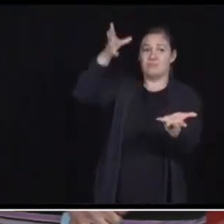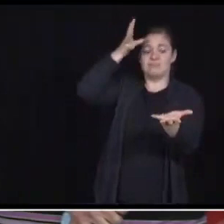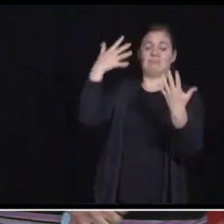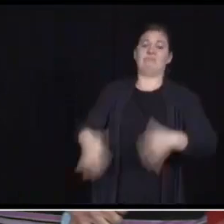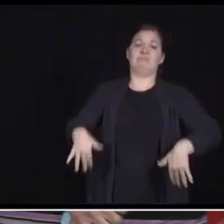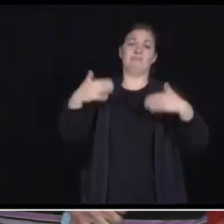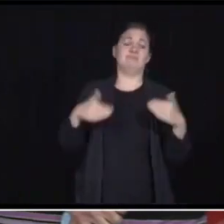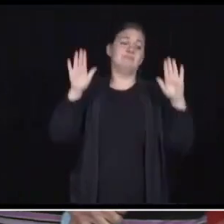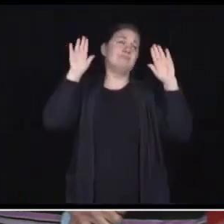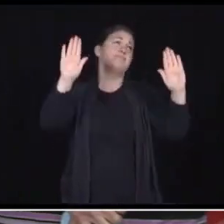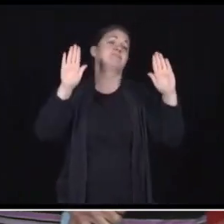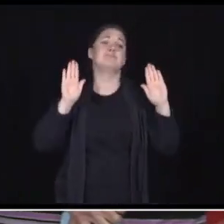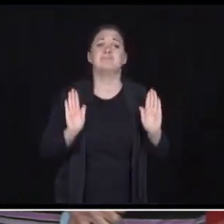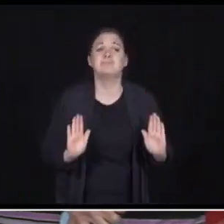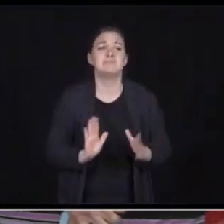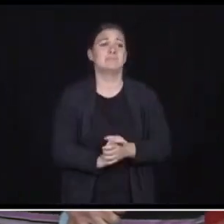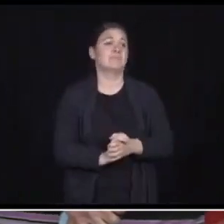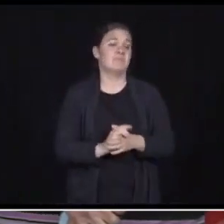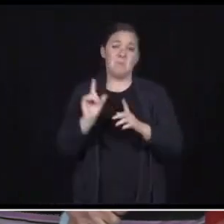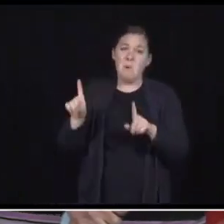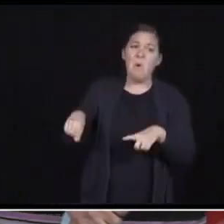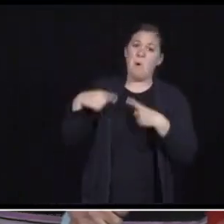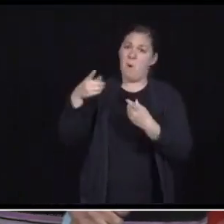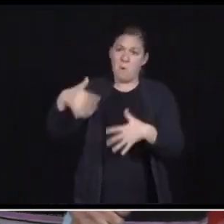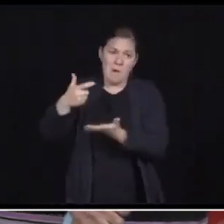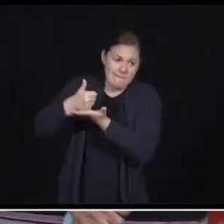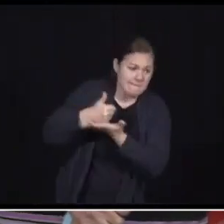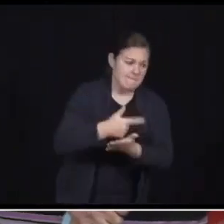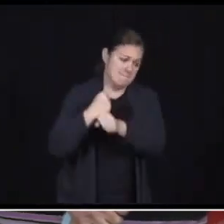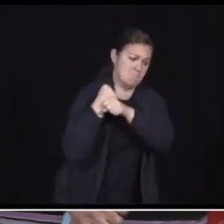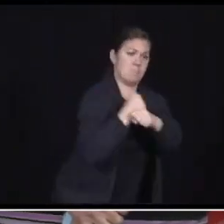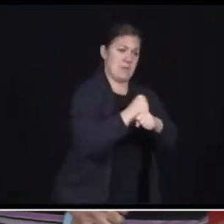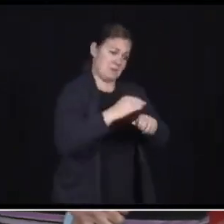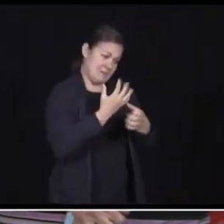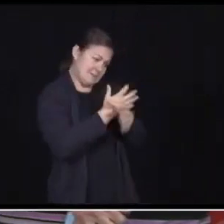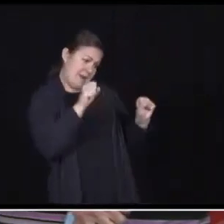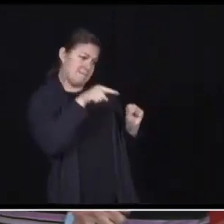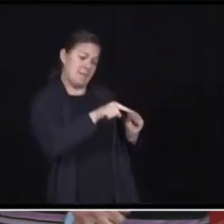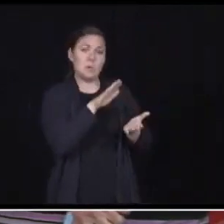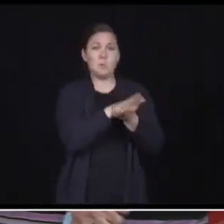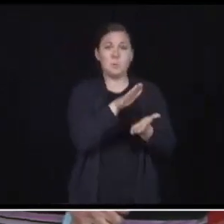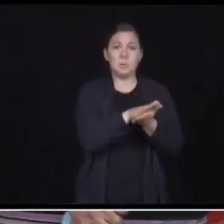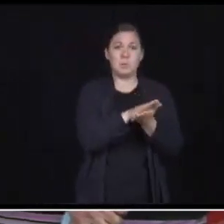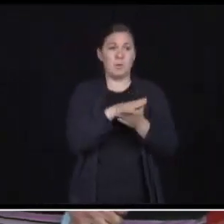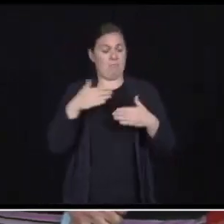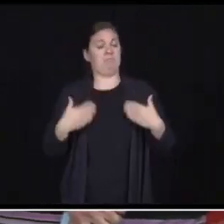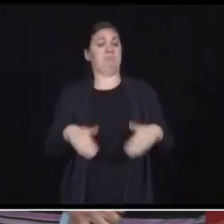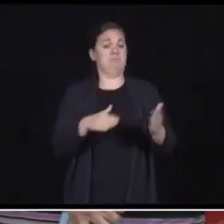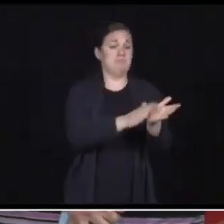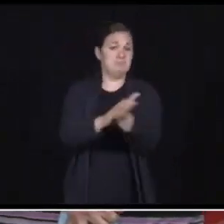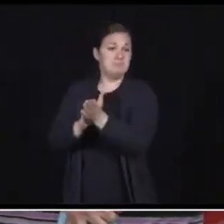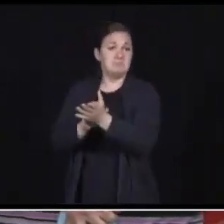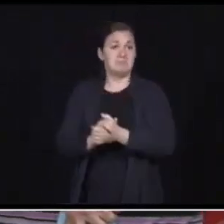incredible when it comes to keeping our schools safe. We couldn't do it without you. Because when it comes to keeping our kids